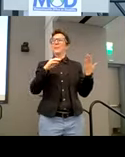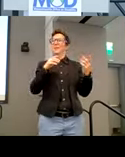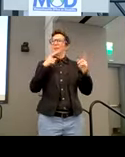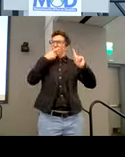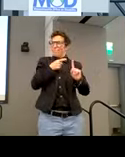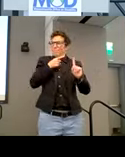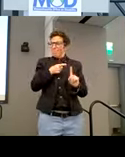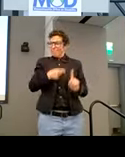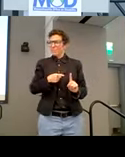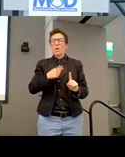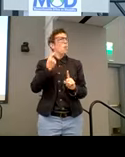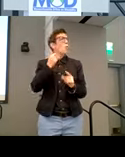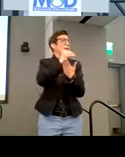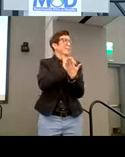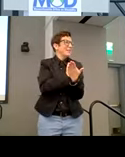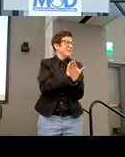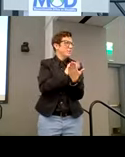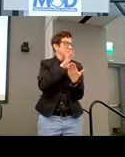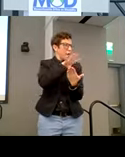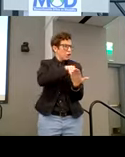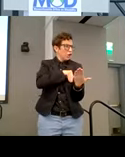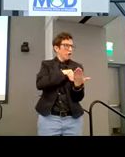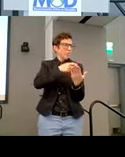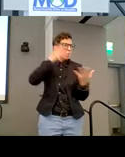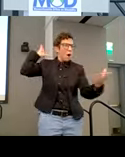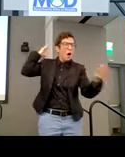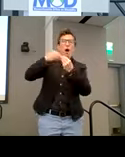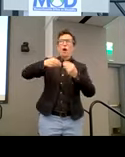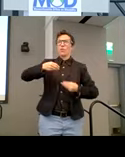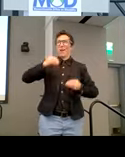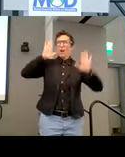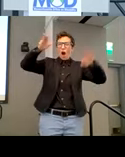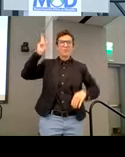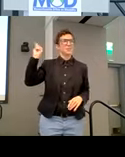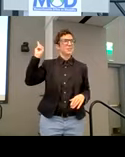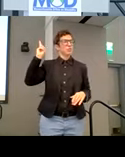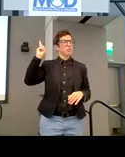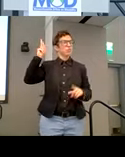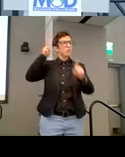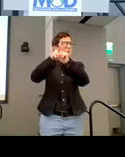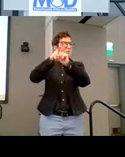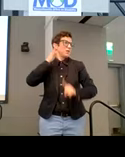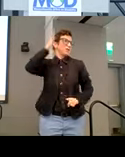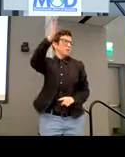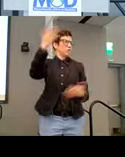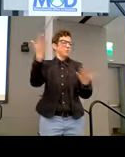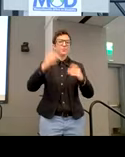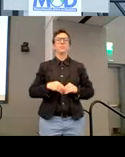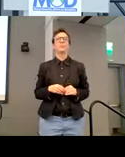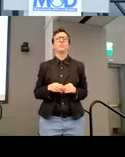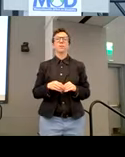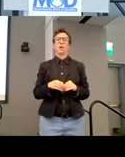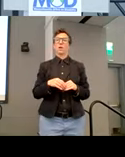about? Like what, what kind of lessons can we learn from your great history to move forward to the future? So what are the keys to the digital accessibility